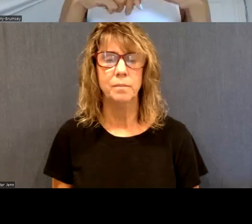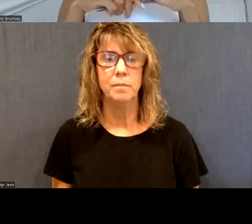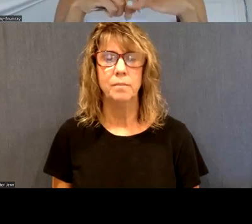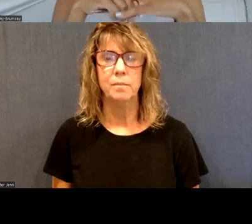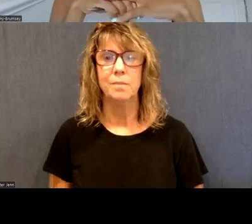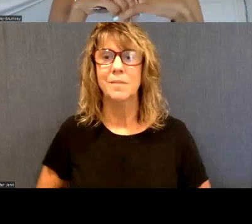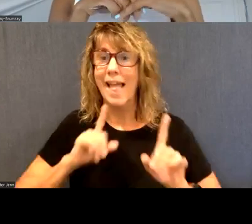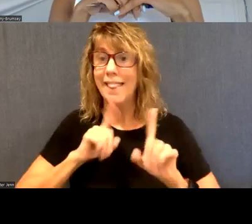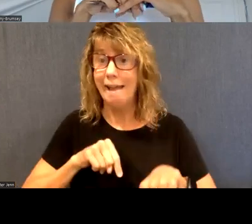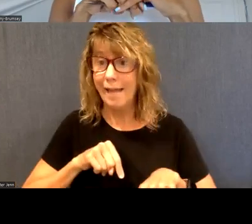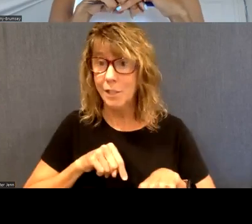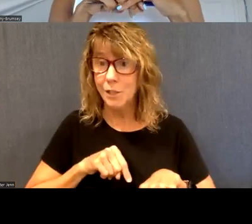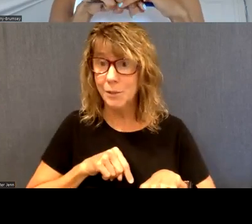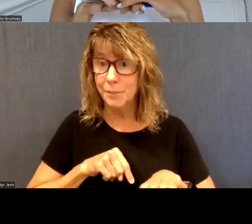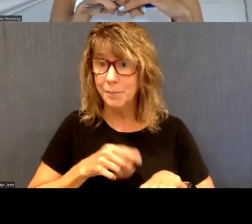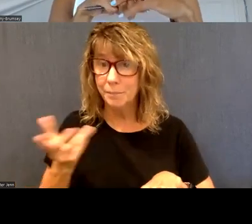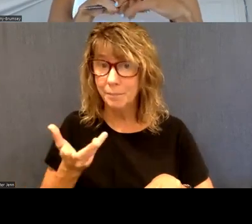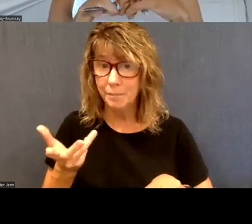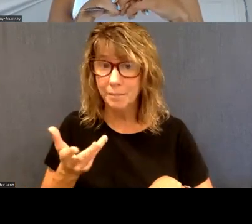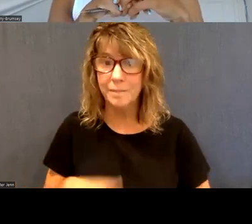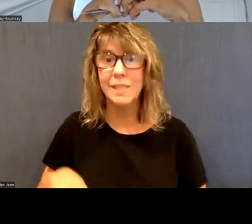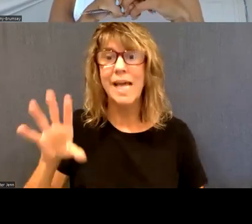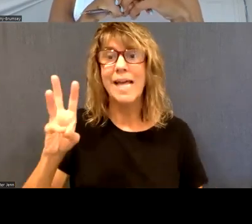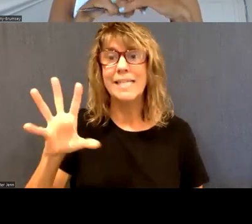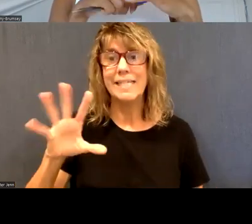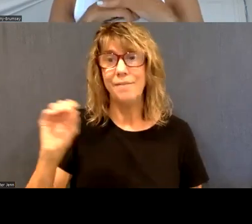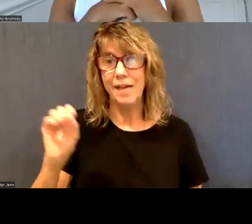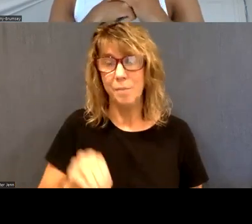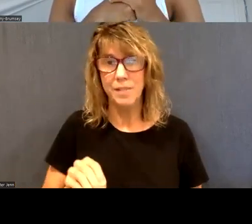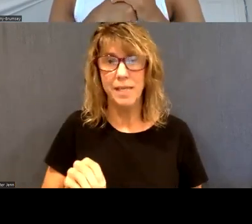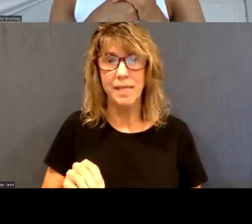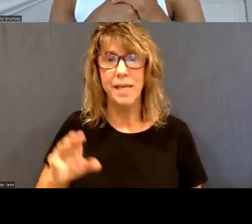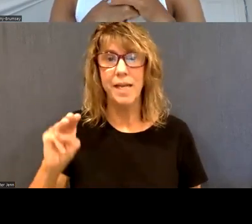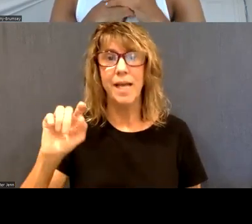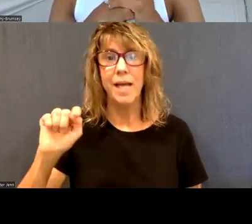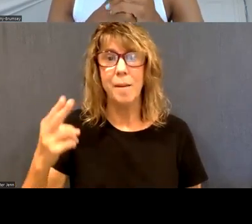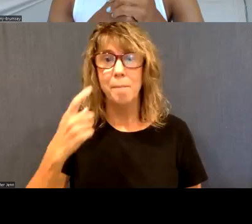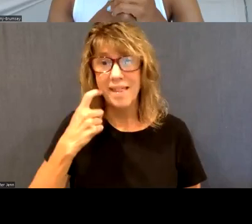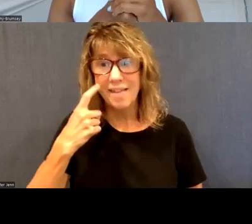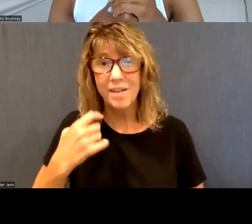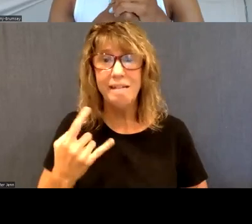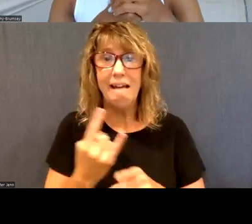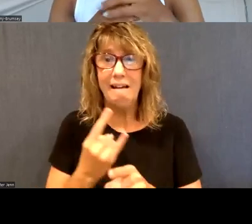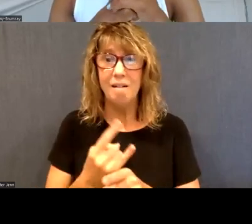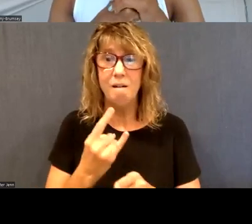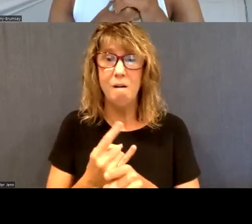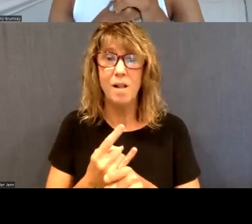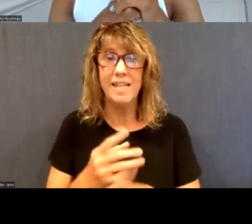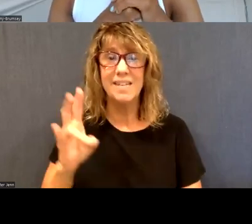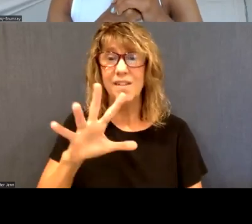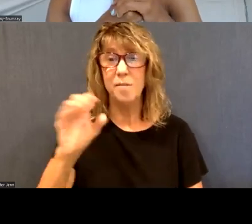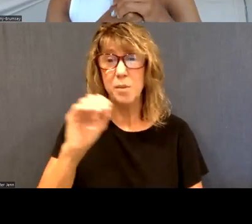and the answer is 65%. Methamphetamine and alcohol accounted for 75% diagnoses,